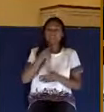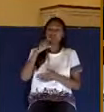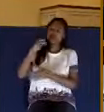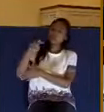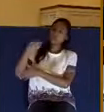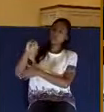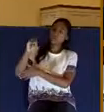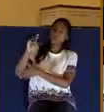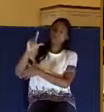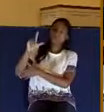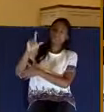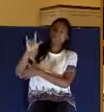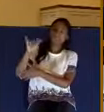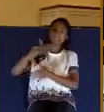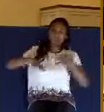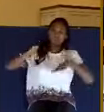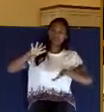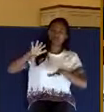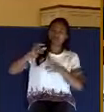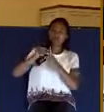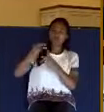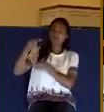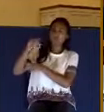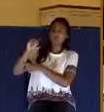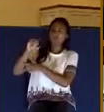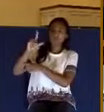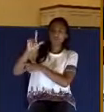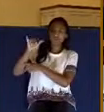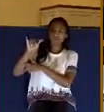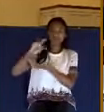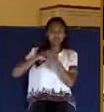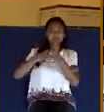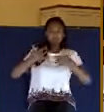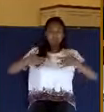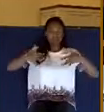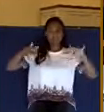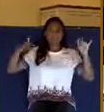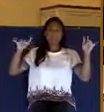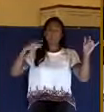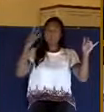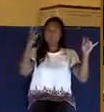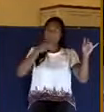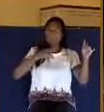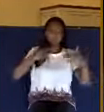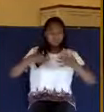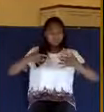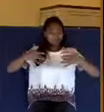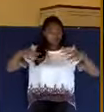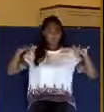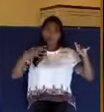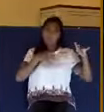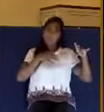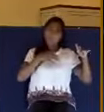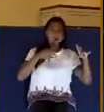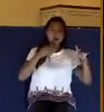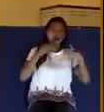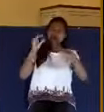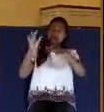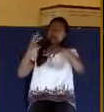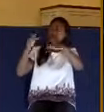apparel, the word goodly here, lampros, literally means bright, brilliant. Used to speak of a gorgeous robe, white and dazzling.